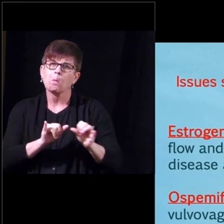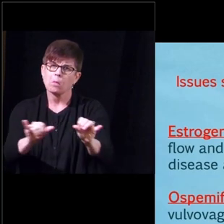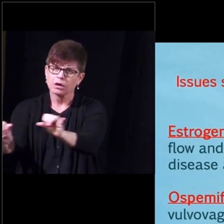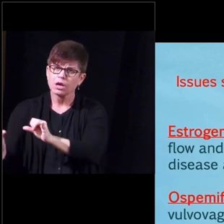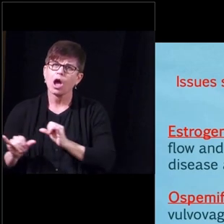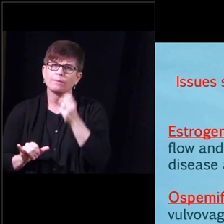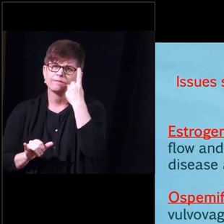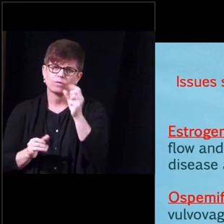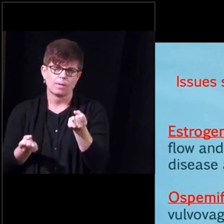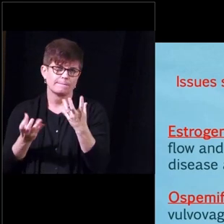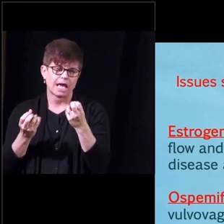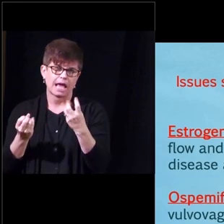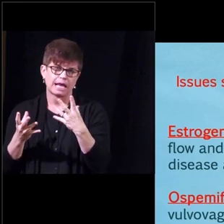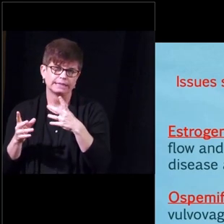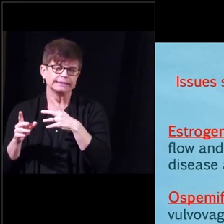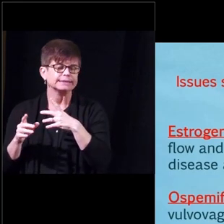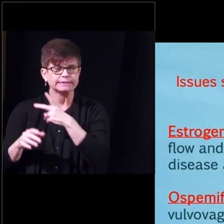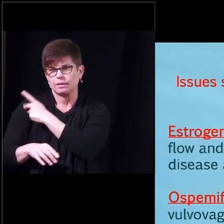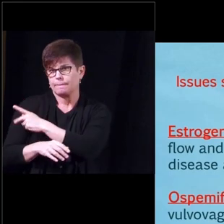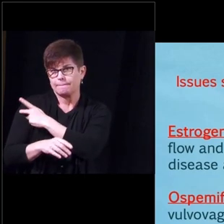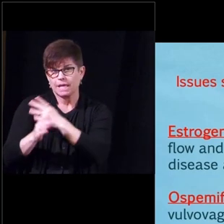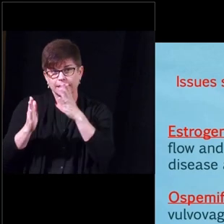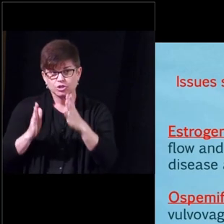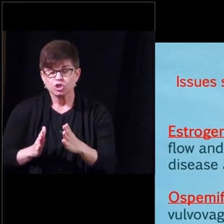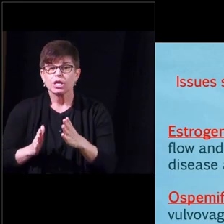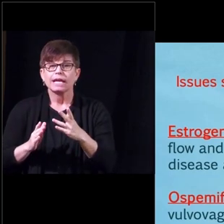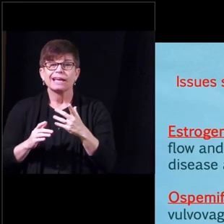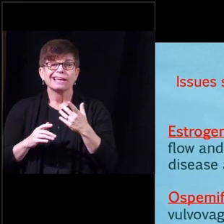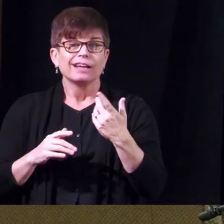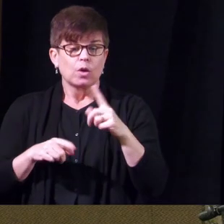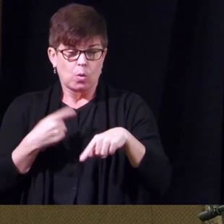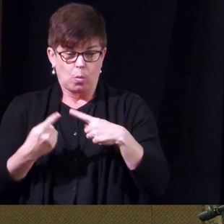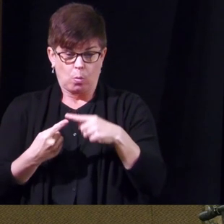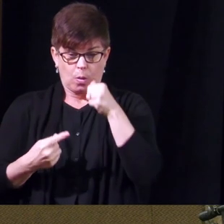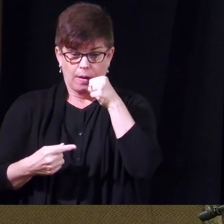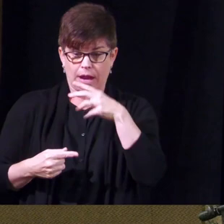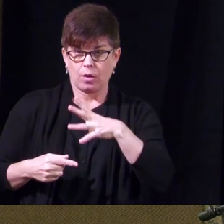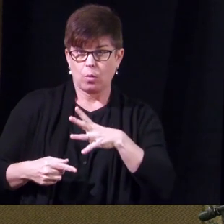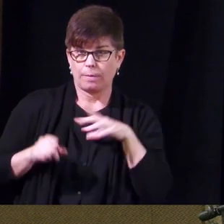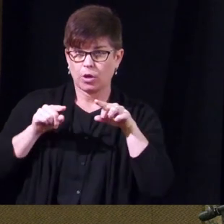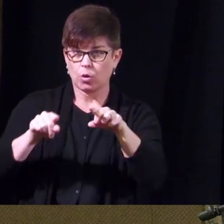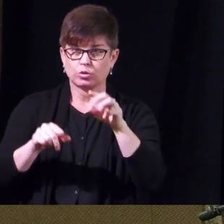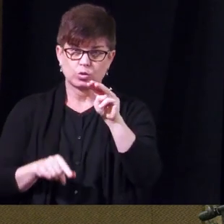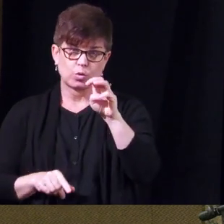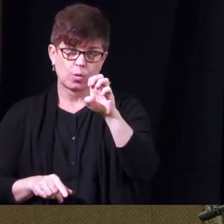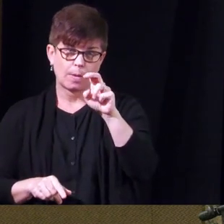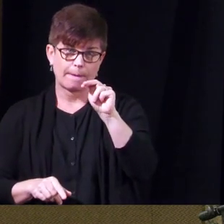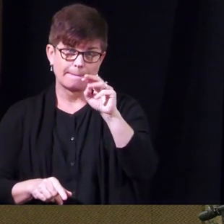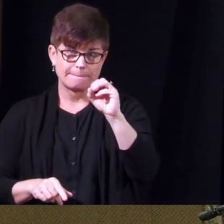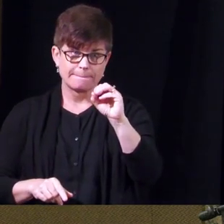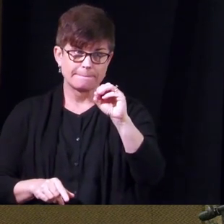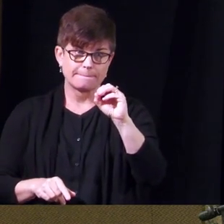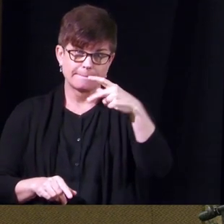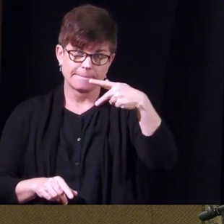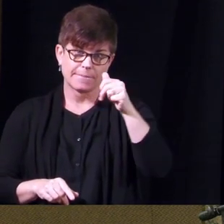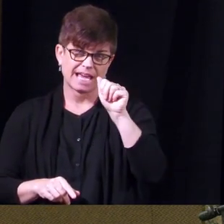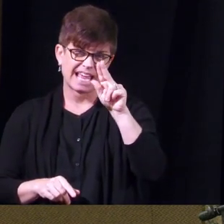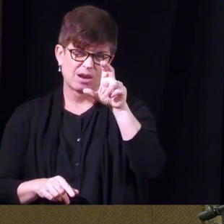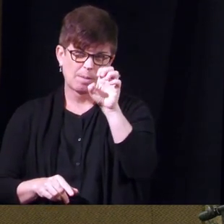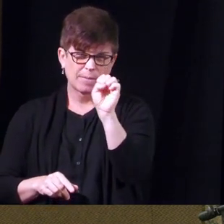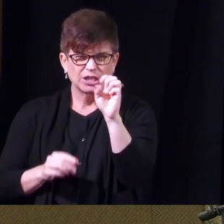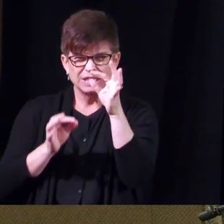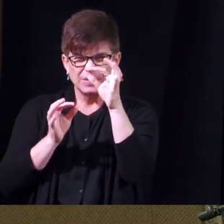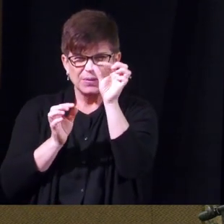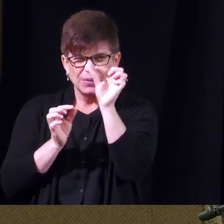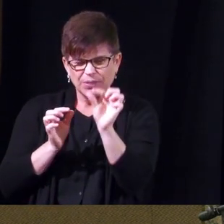dysfunction but once a woman goes through menopause the vaginal tissues are lacking estrogen they get thin they get dry